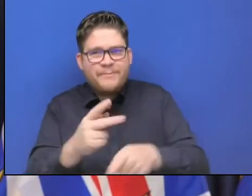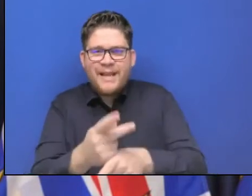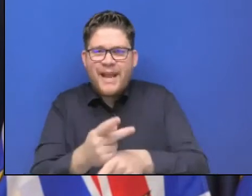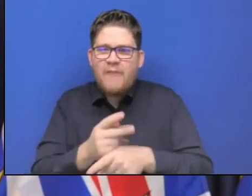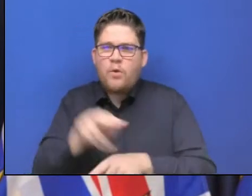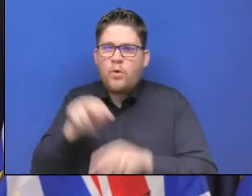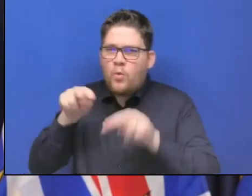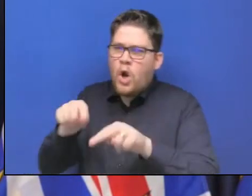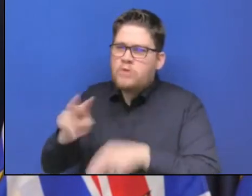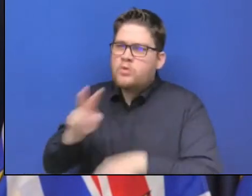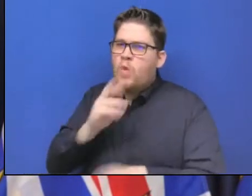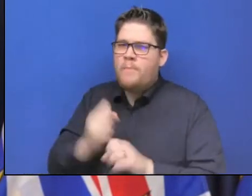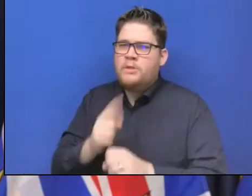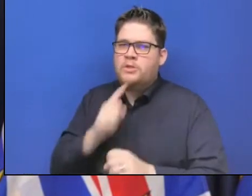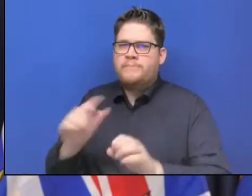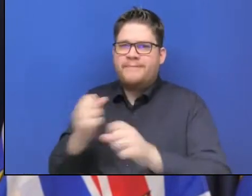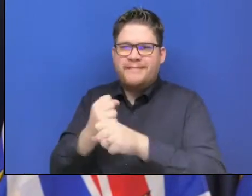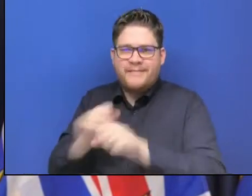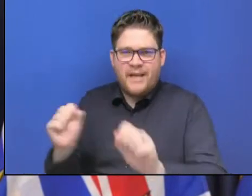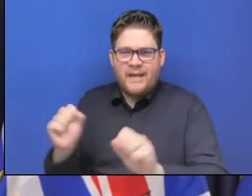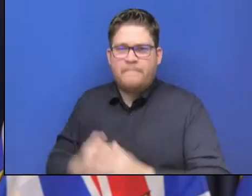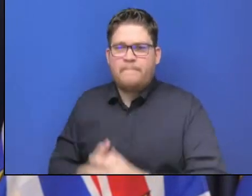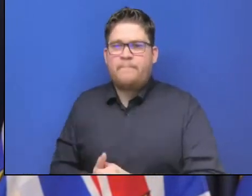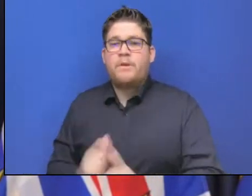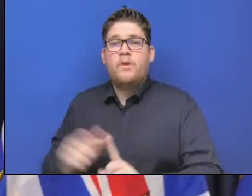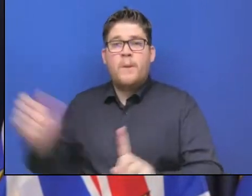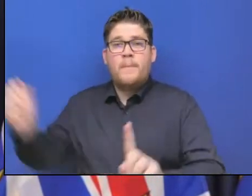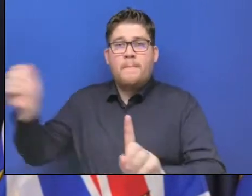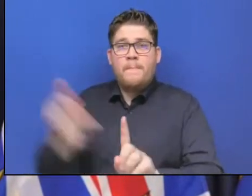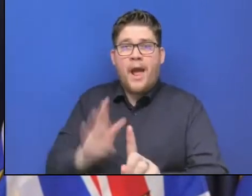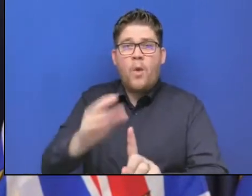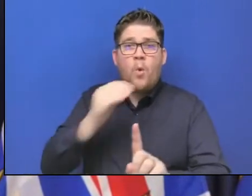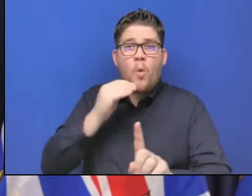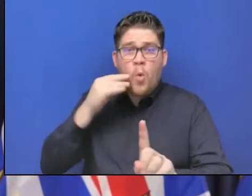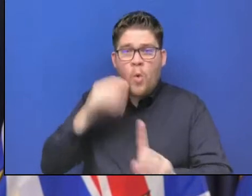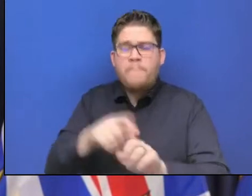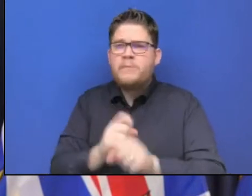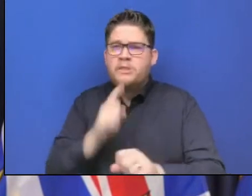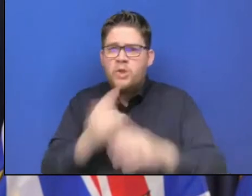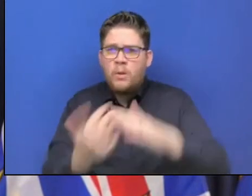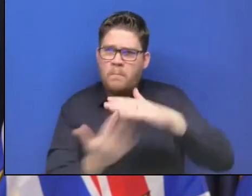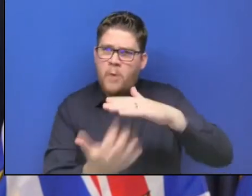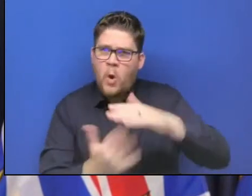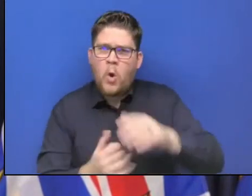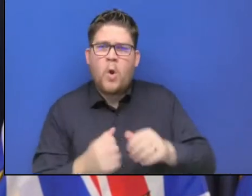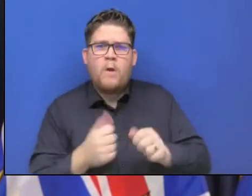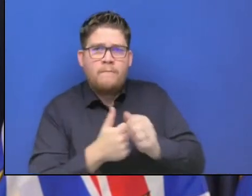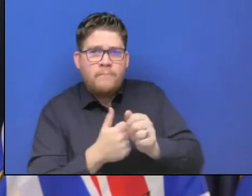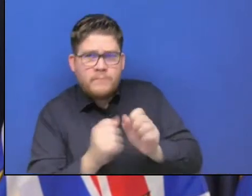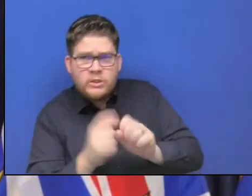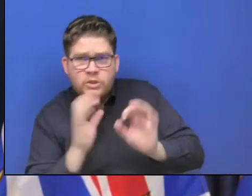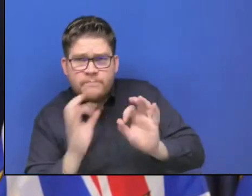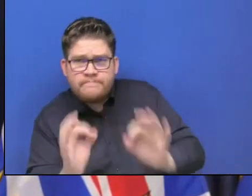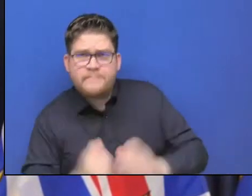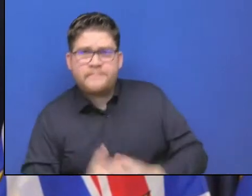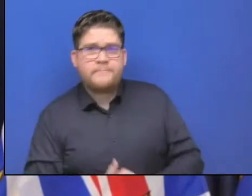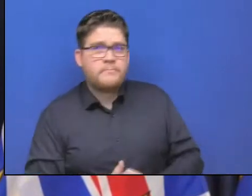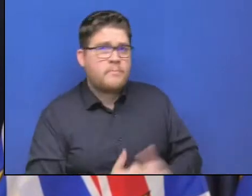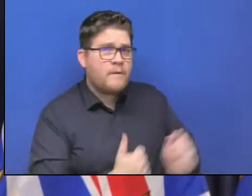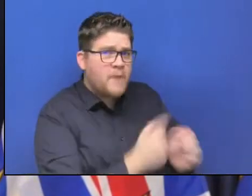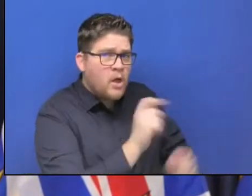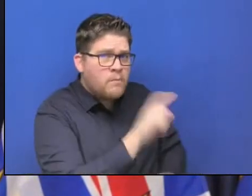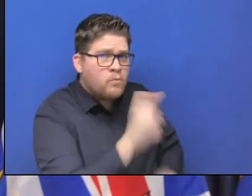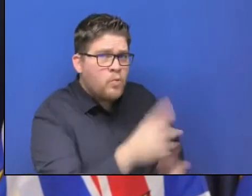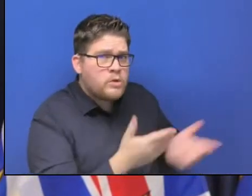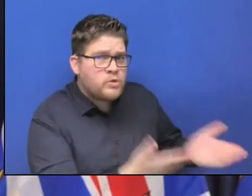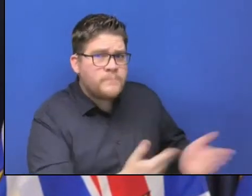and the ability to make sure that when people go back, it is safe for them. Do you have a follow-up? The Thompson Nicola Regional Director